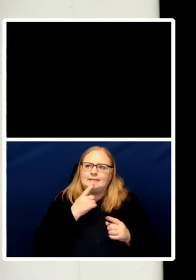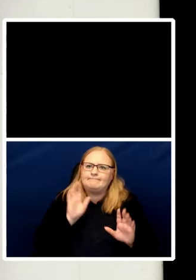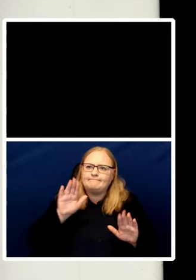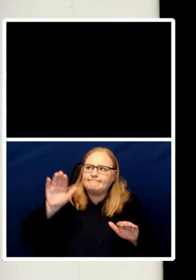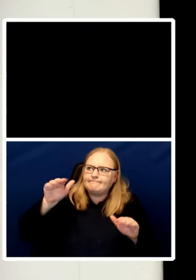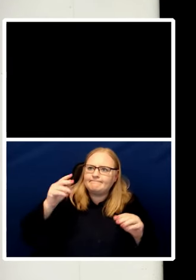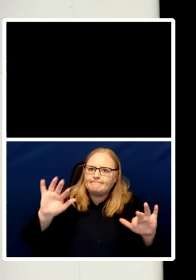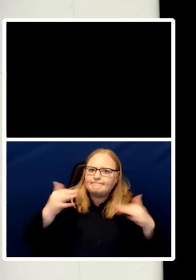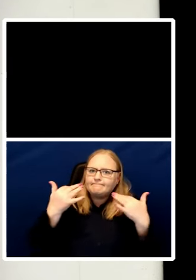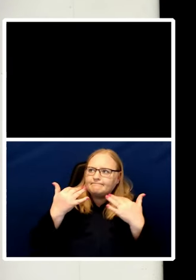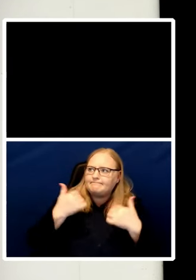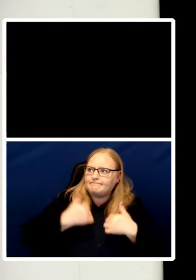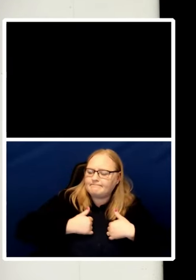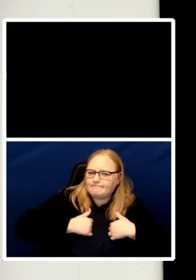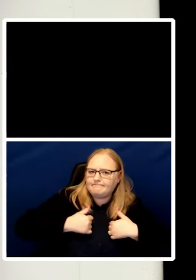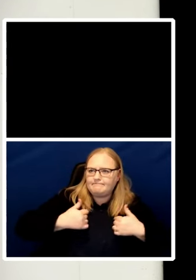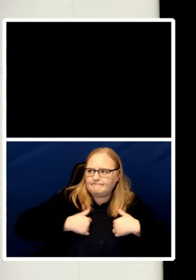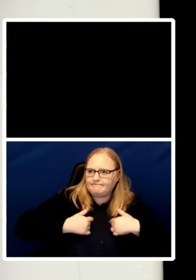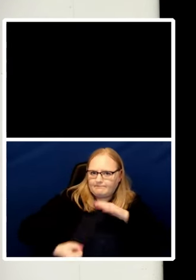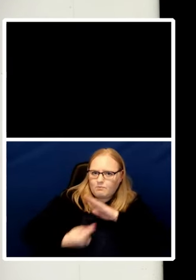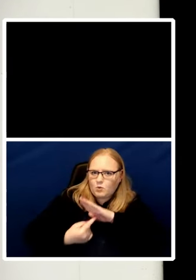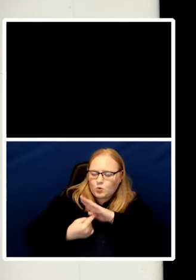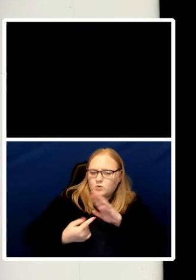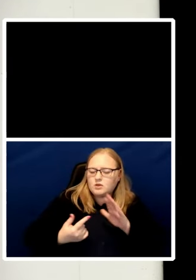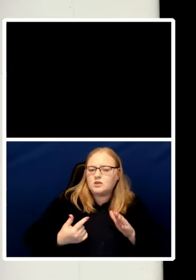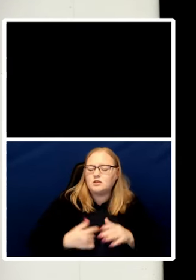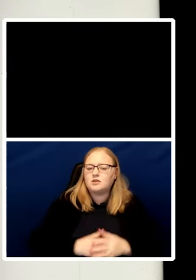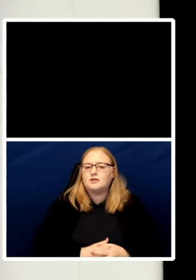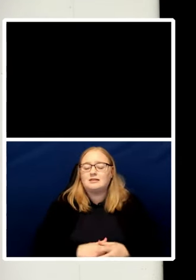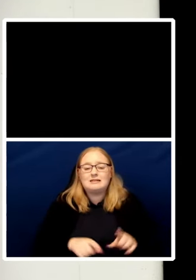something very important happens what happens